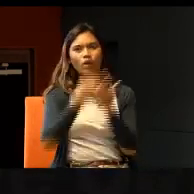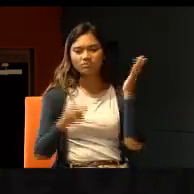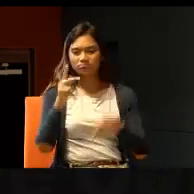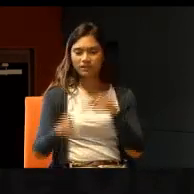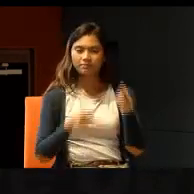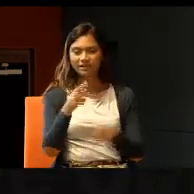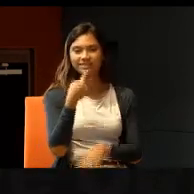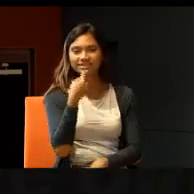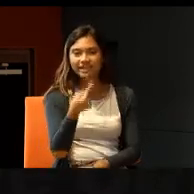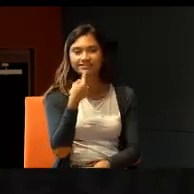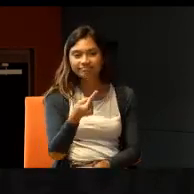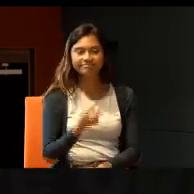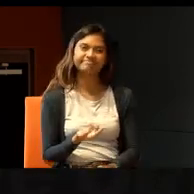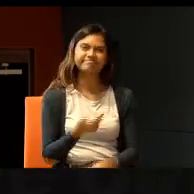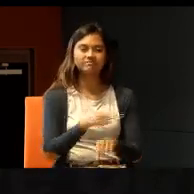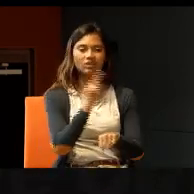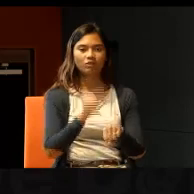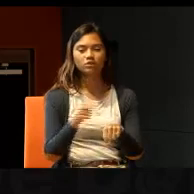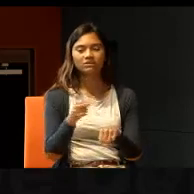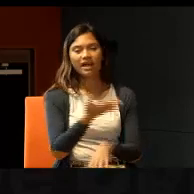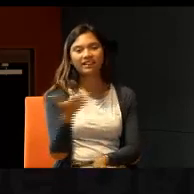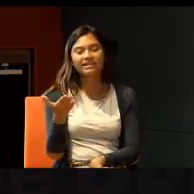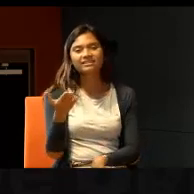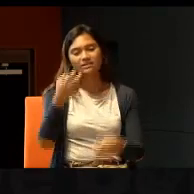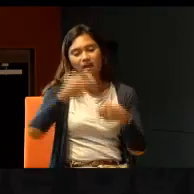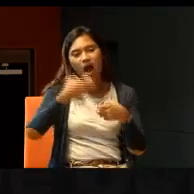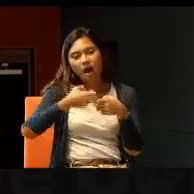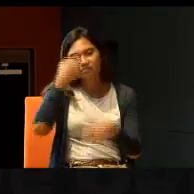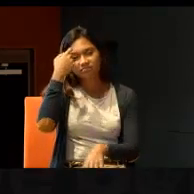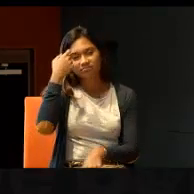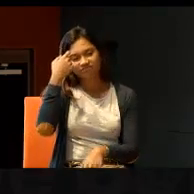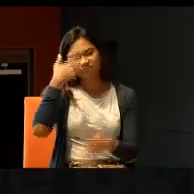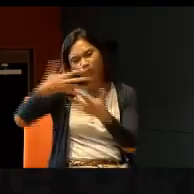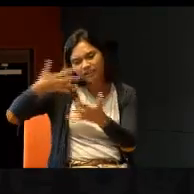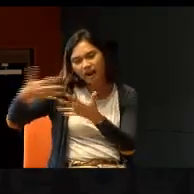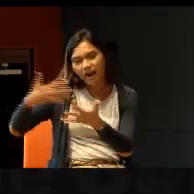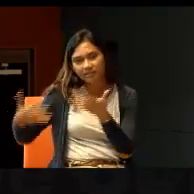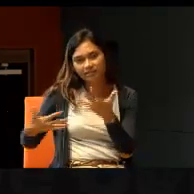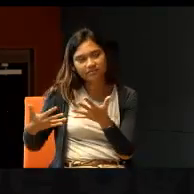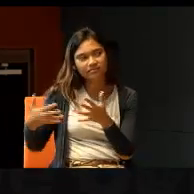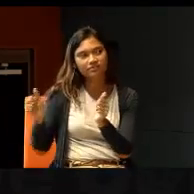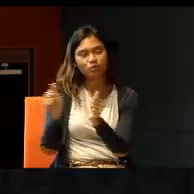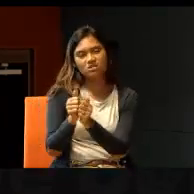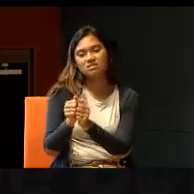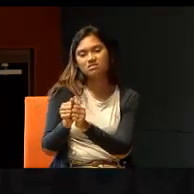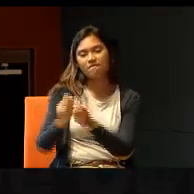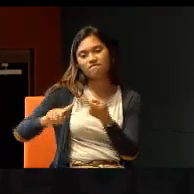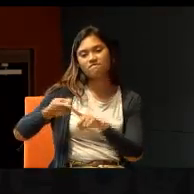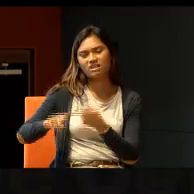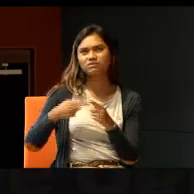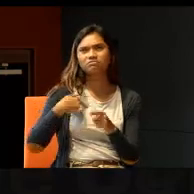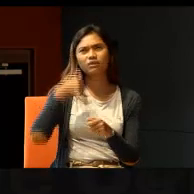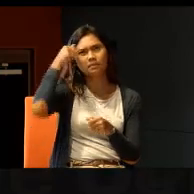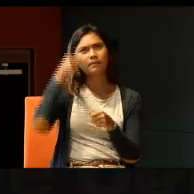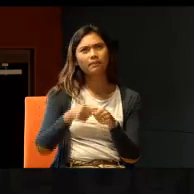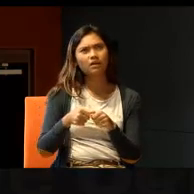are saying, then of course, things are very hard, you to interact, and mix with your peers. I remember,